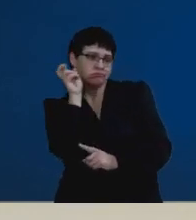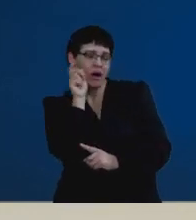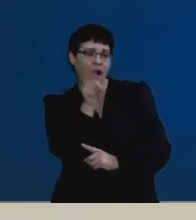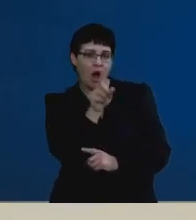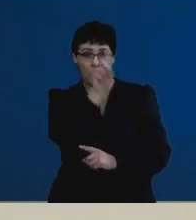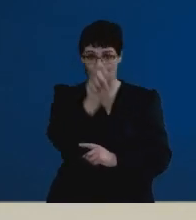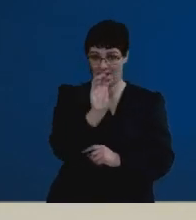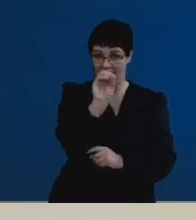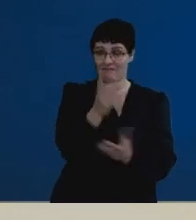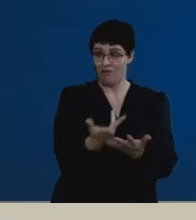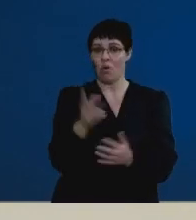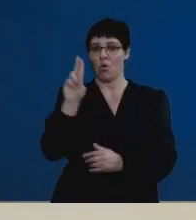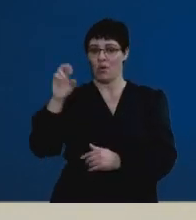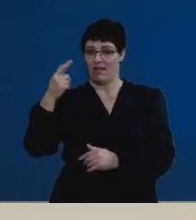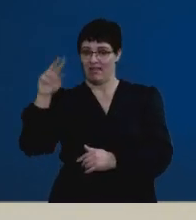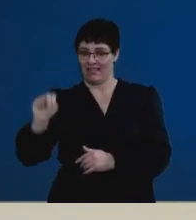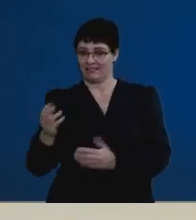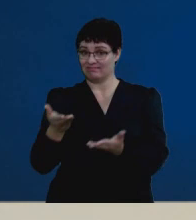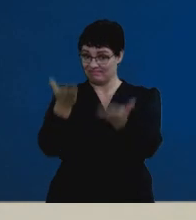for you again. So, straight to you.